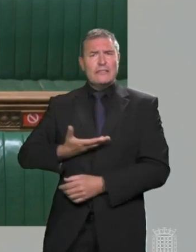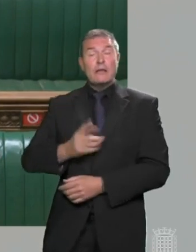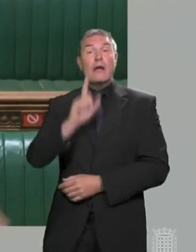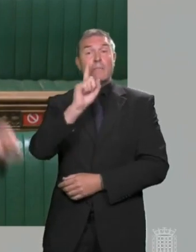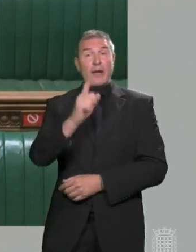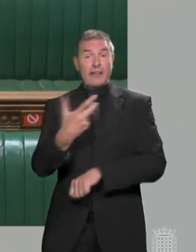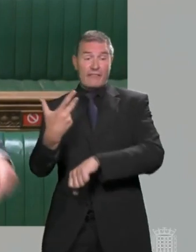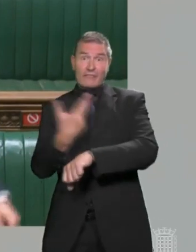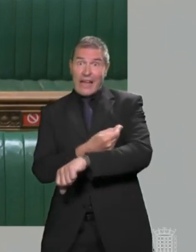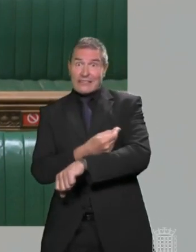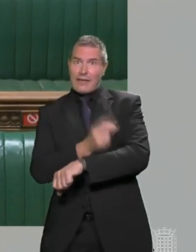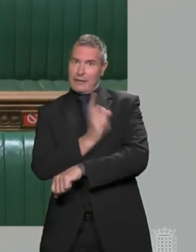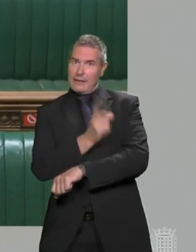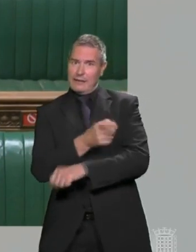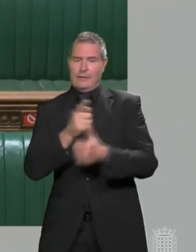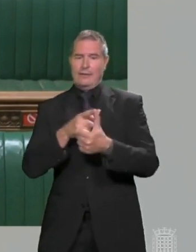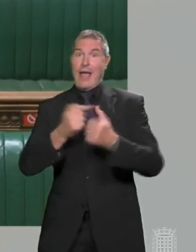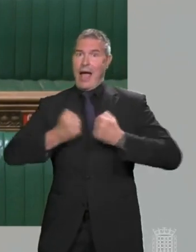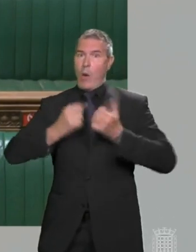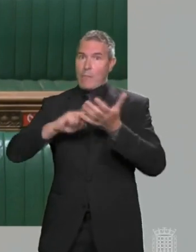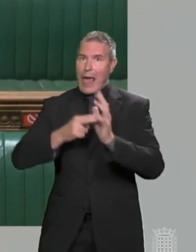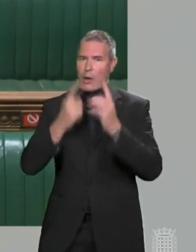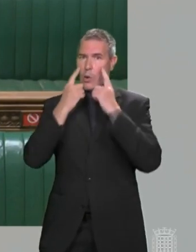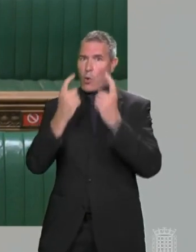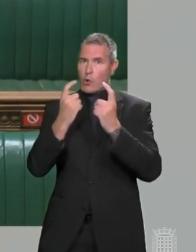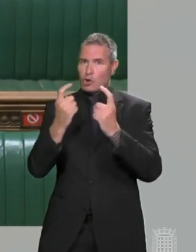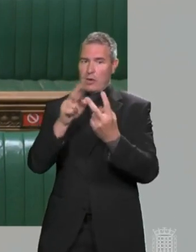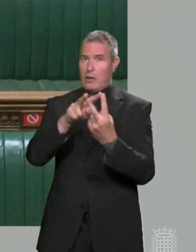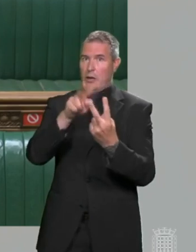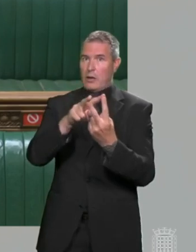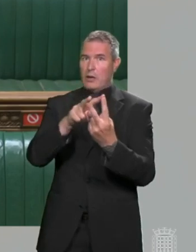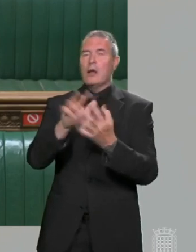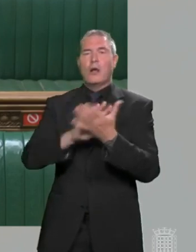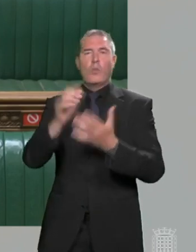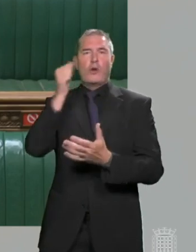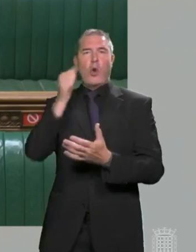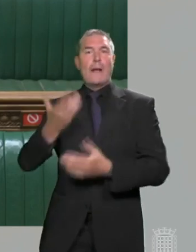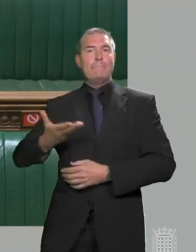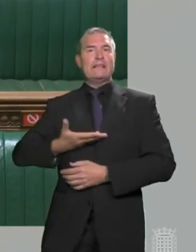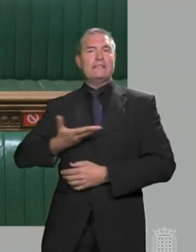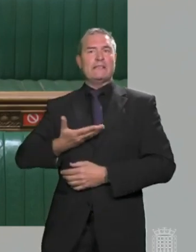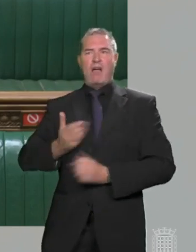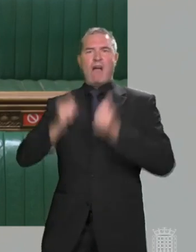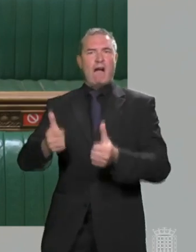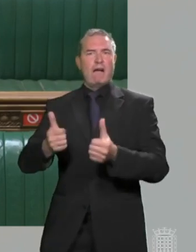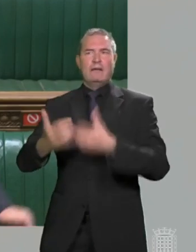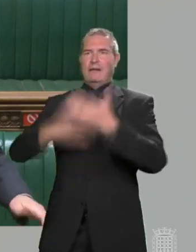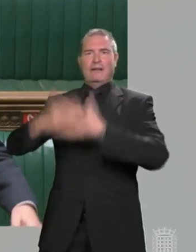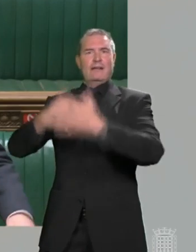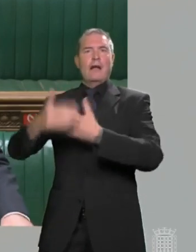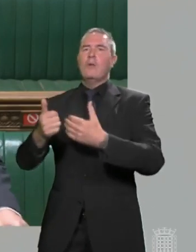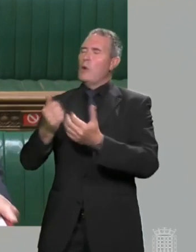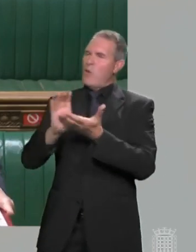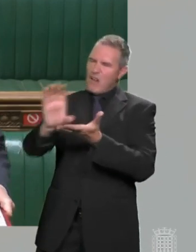the vaccine rollout, thanks to the cautious steps we are taking, we are seeing a shot in the arm for business across the country. And we will look after them